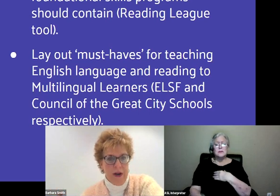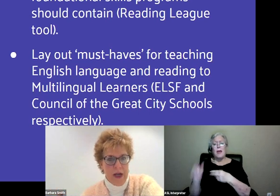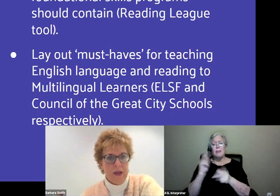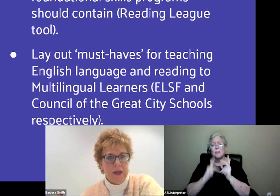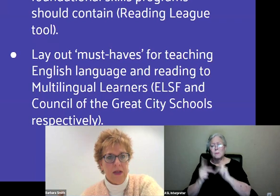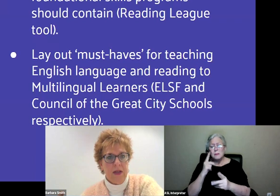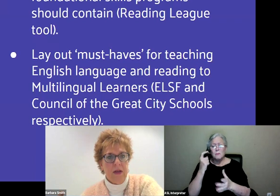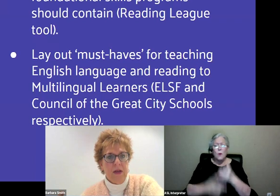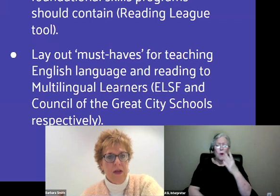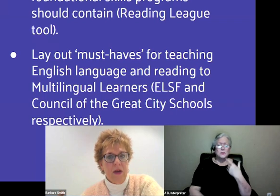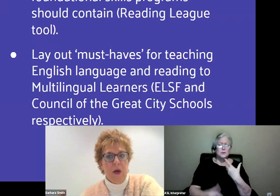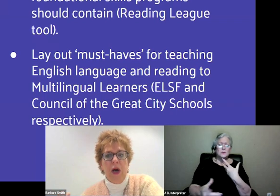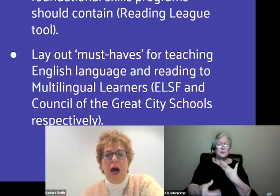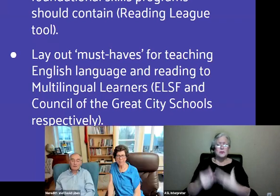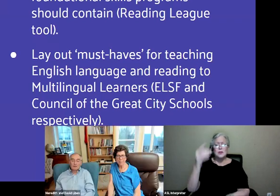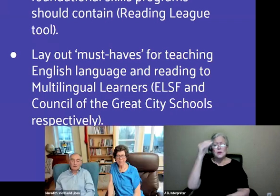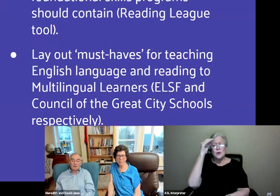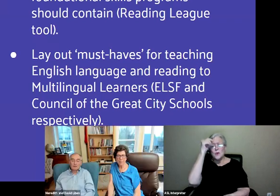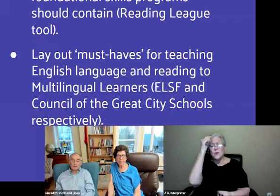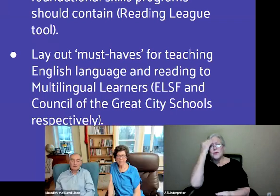off the merry-go-round, you know?